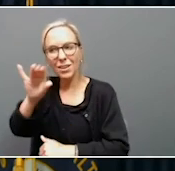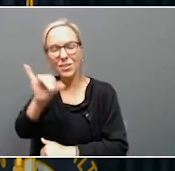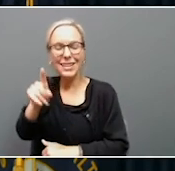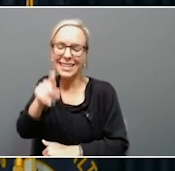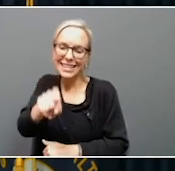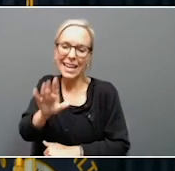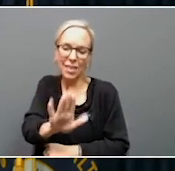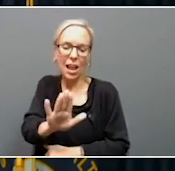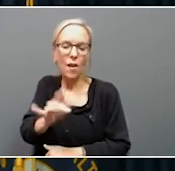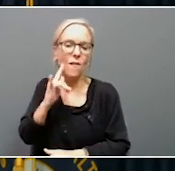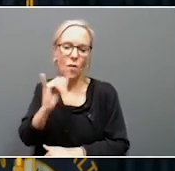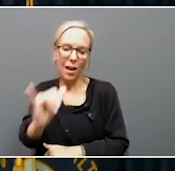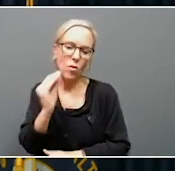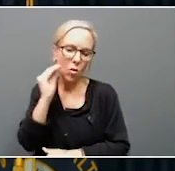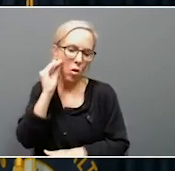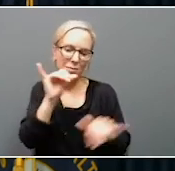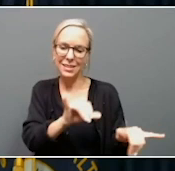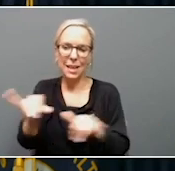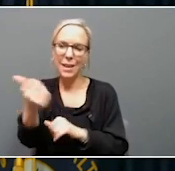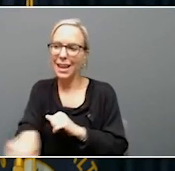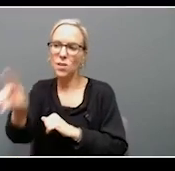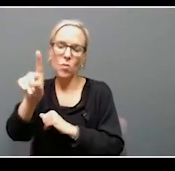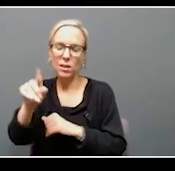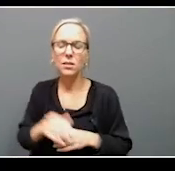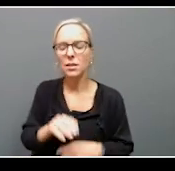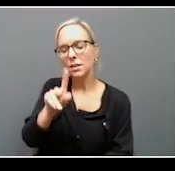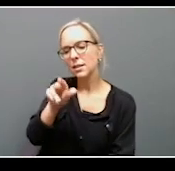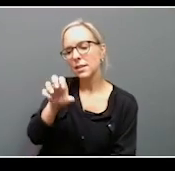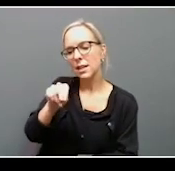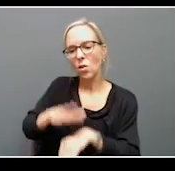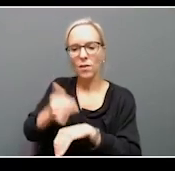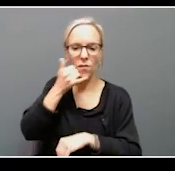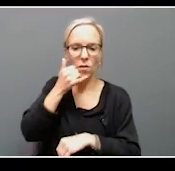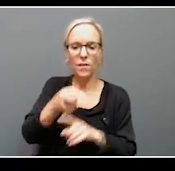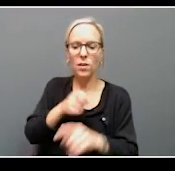as anybody else. All right, we have Karen Zarr on from WUKY.